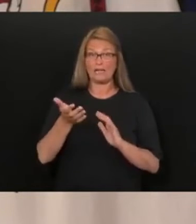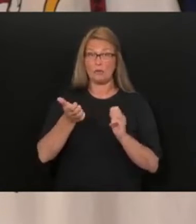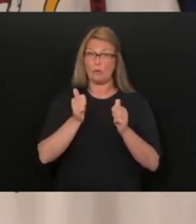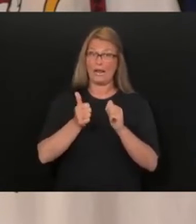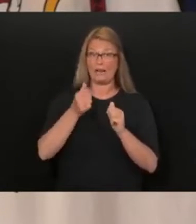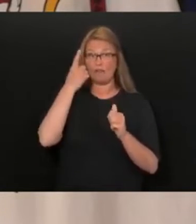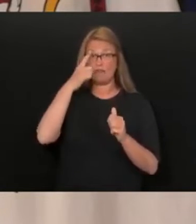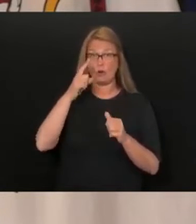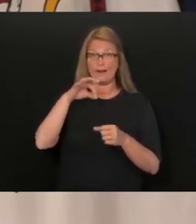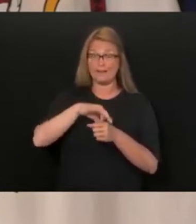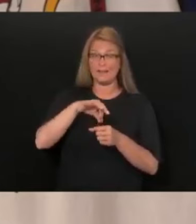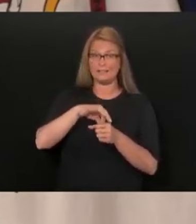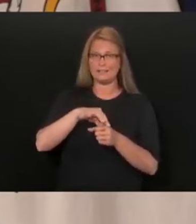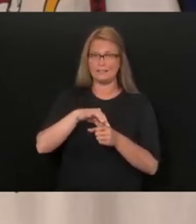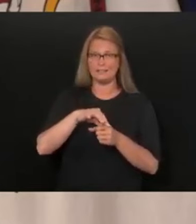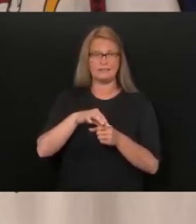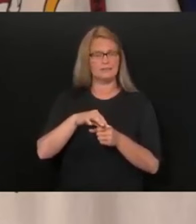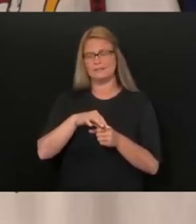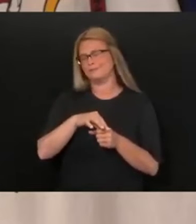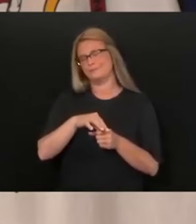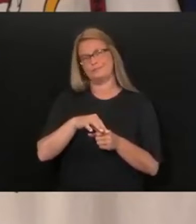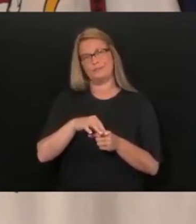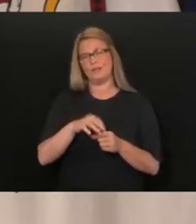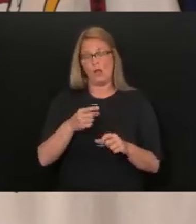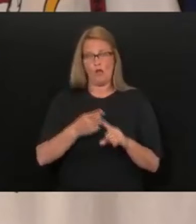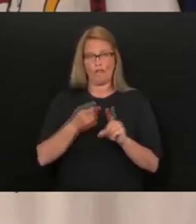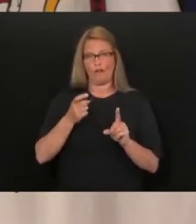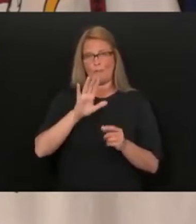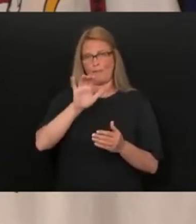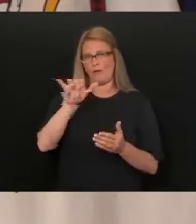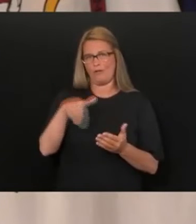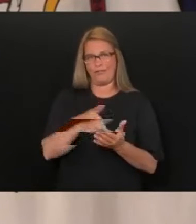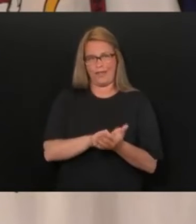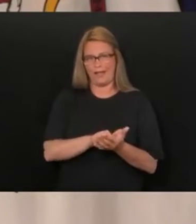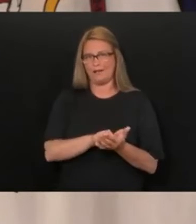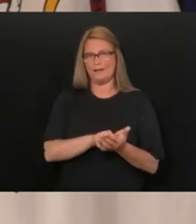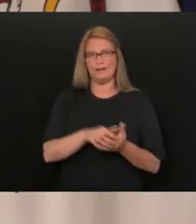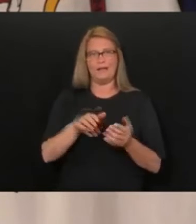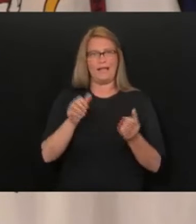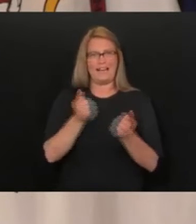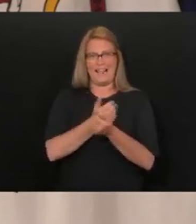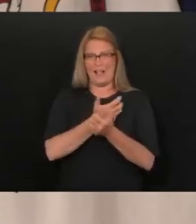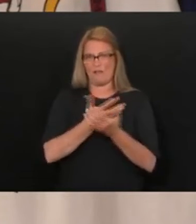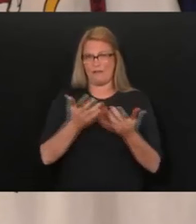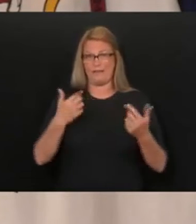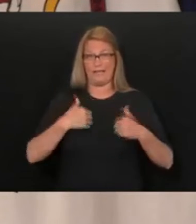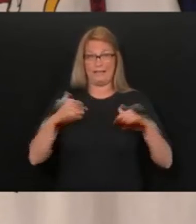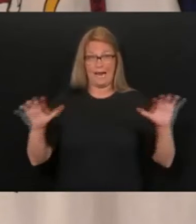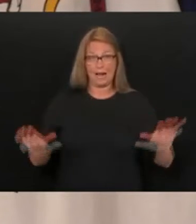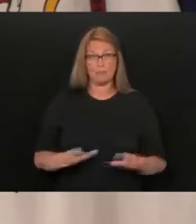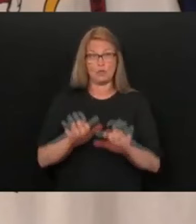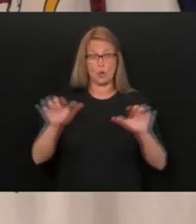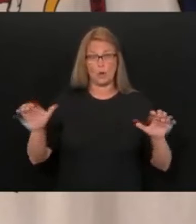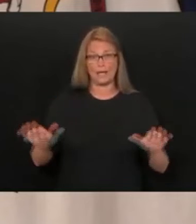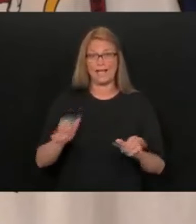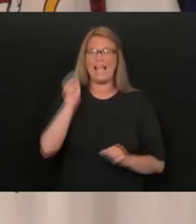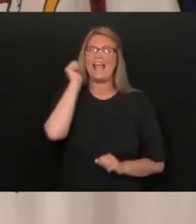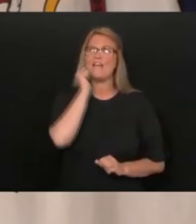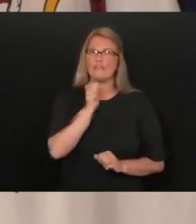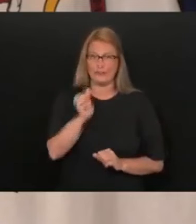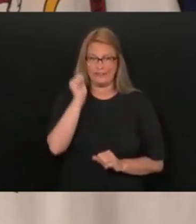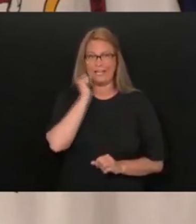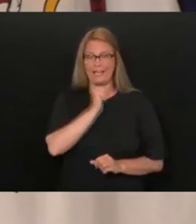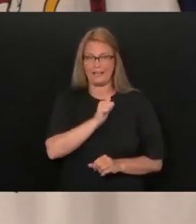majority in the Republican Party. Now from all that, with all the stuff that I am doing every day,